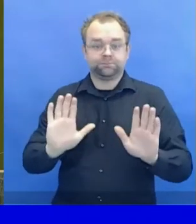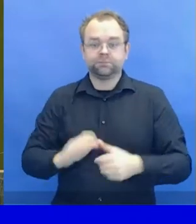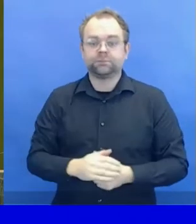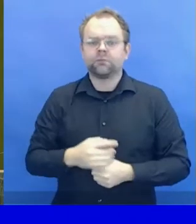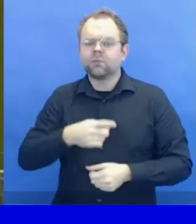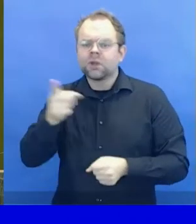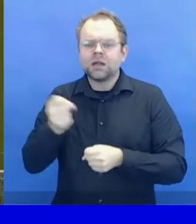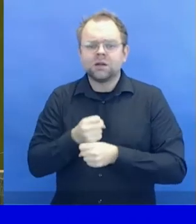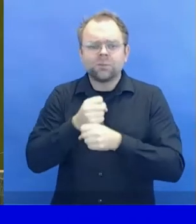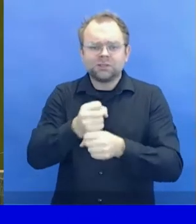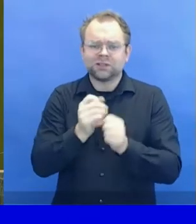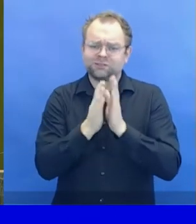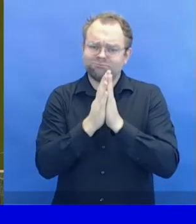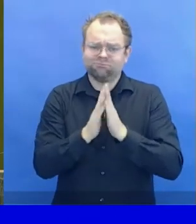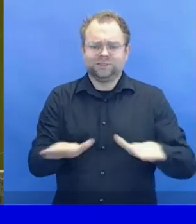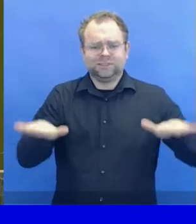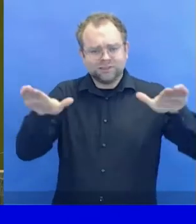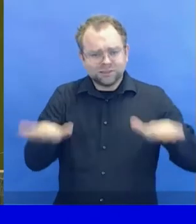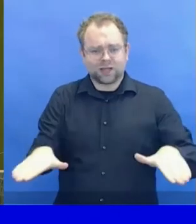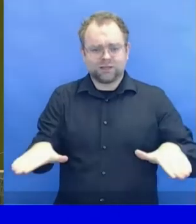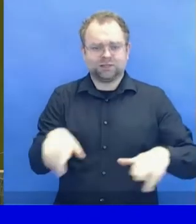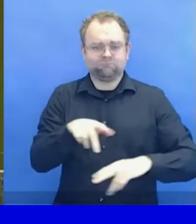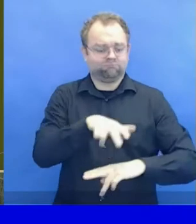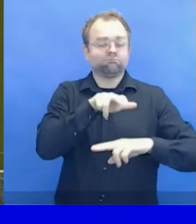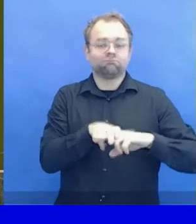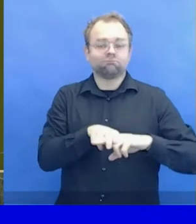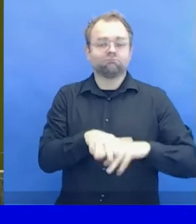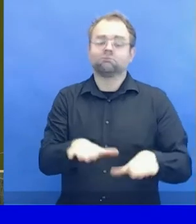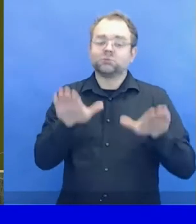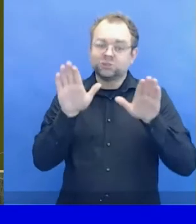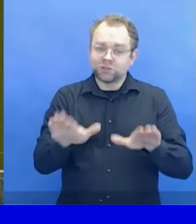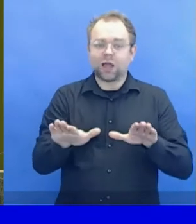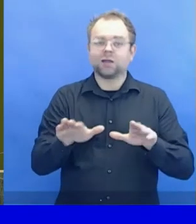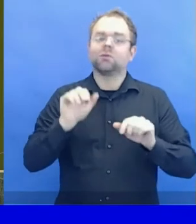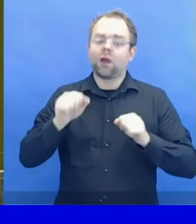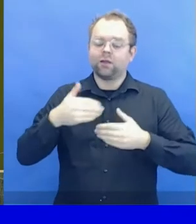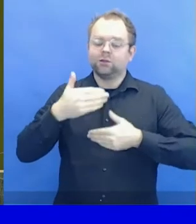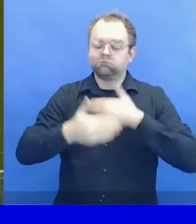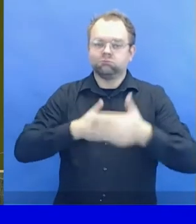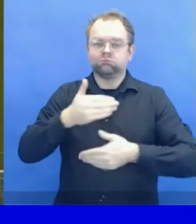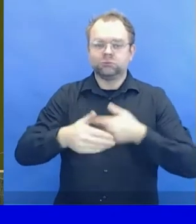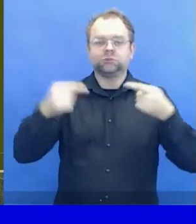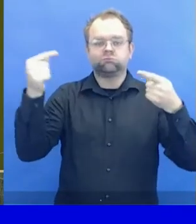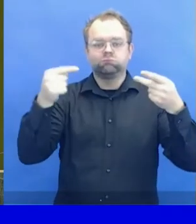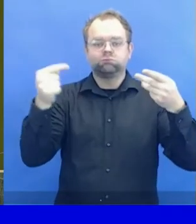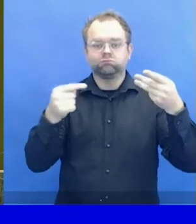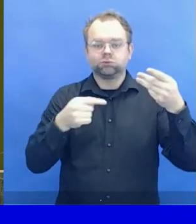taken in this circumstance. I thank you all for your cooperation.